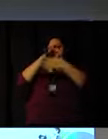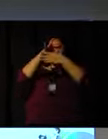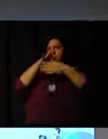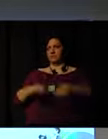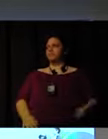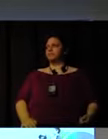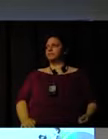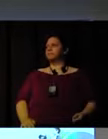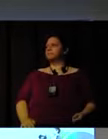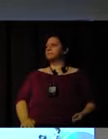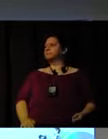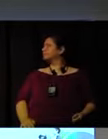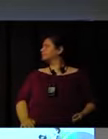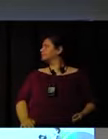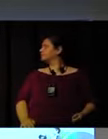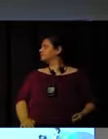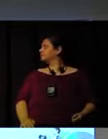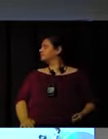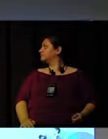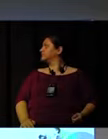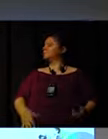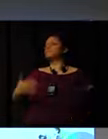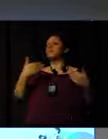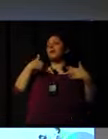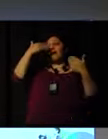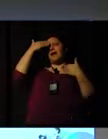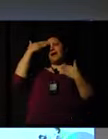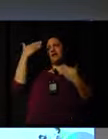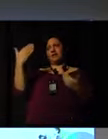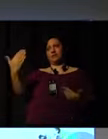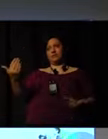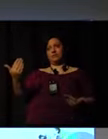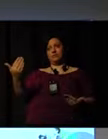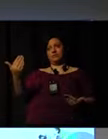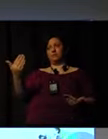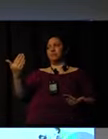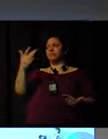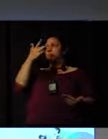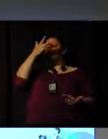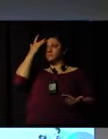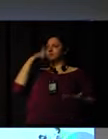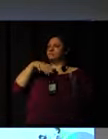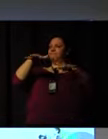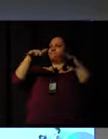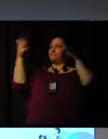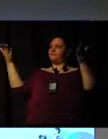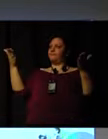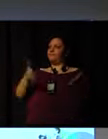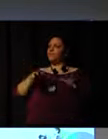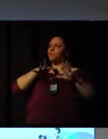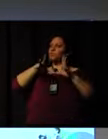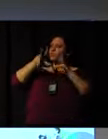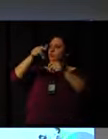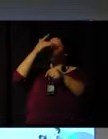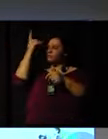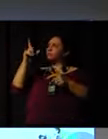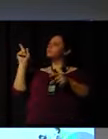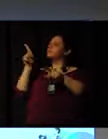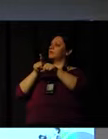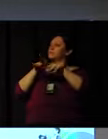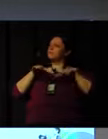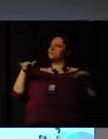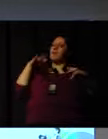So leadership is essential for these kind of projects. I thank everyone